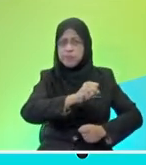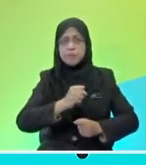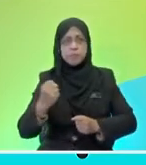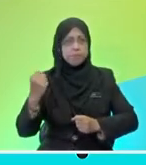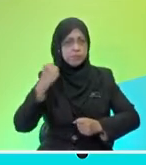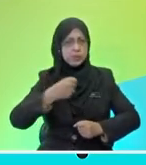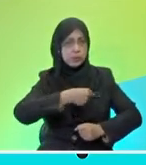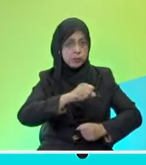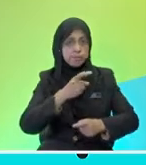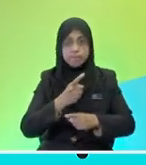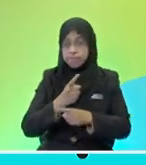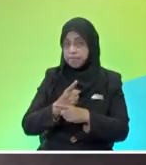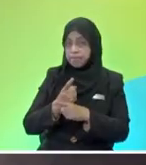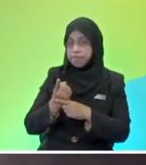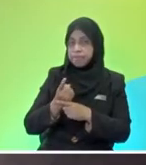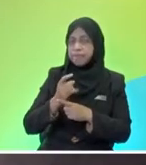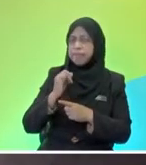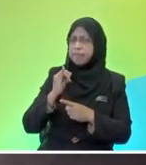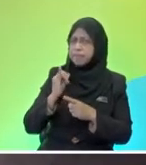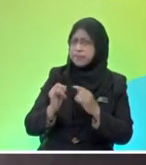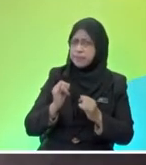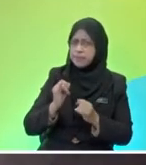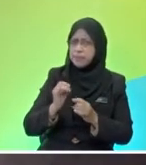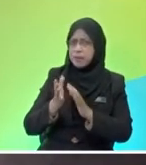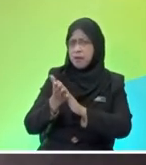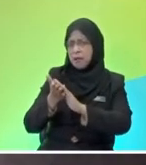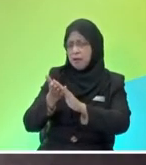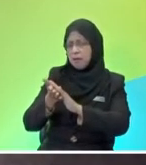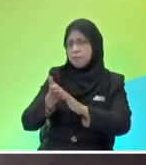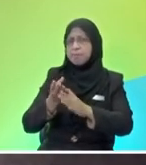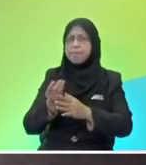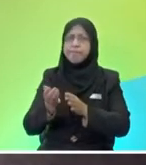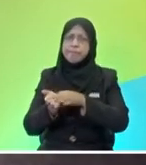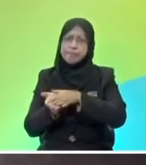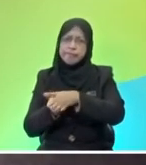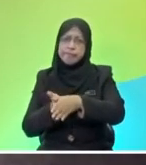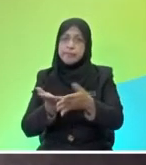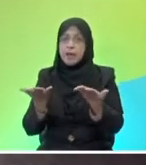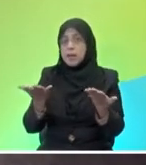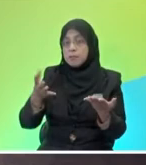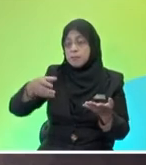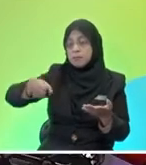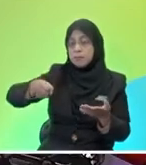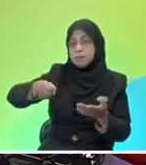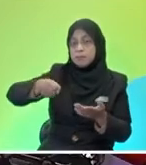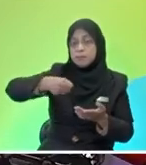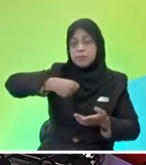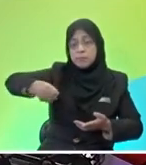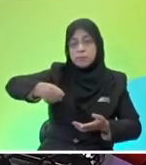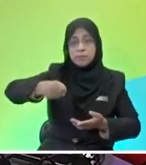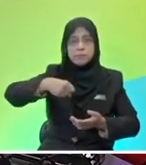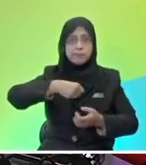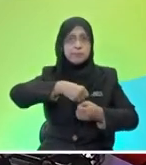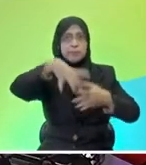tennis ball right so if your hands are sweaty palms are sweaty so do you think the racket will fly off